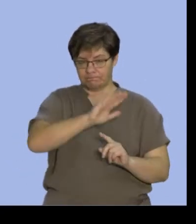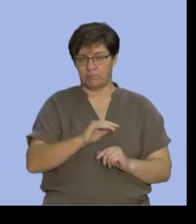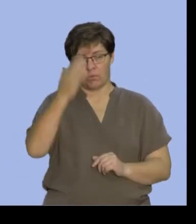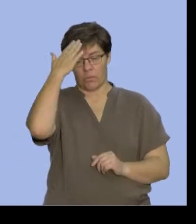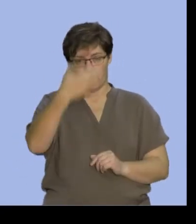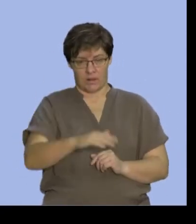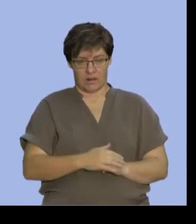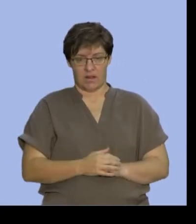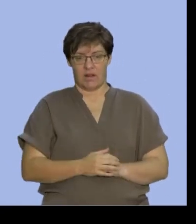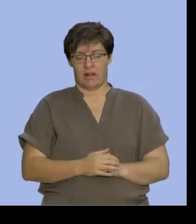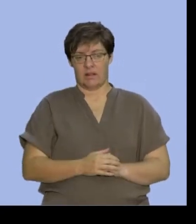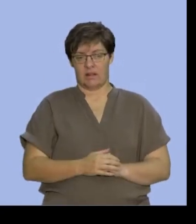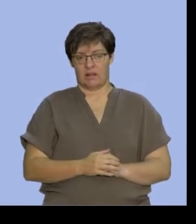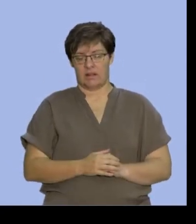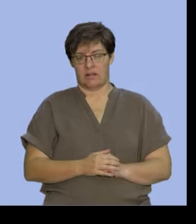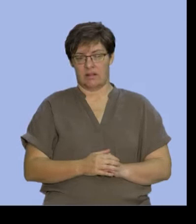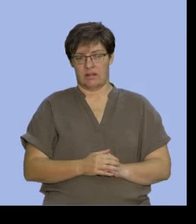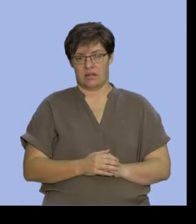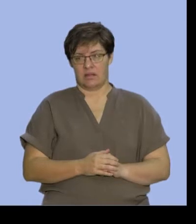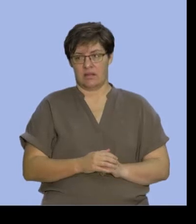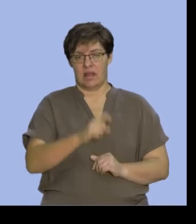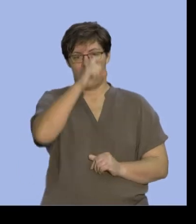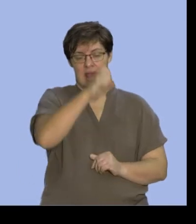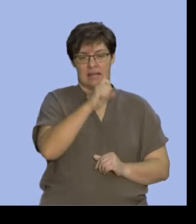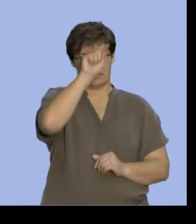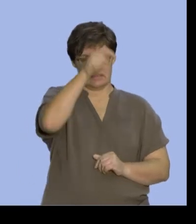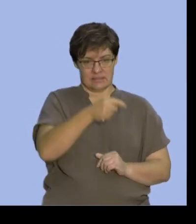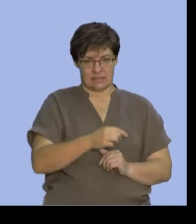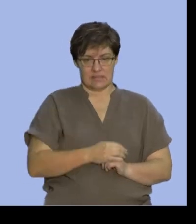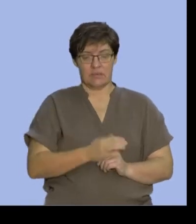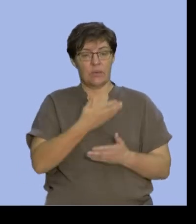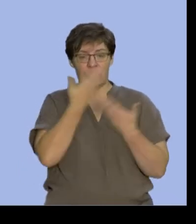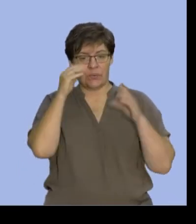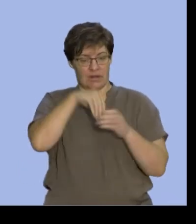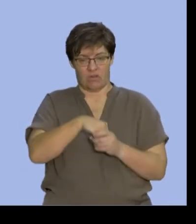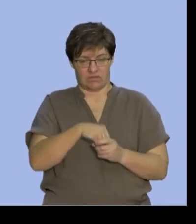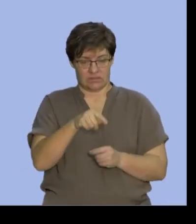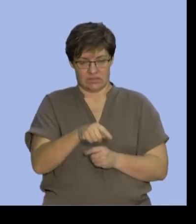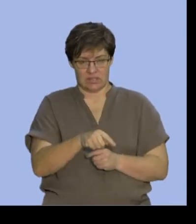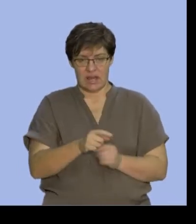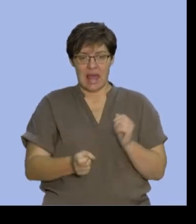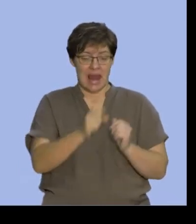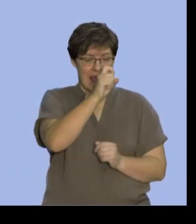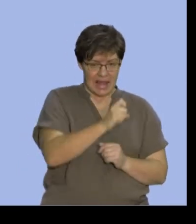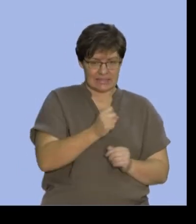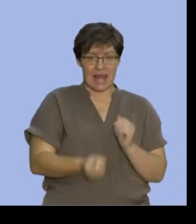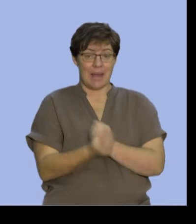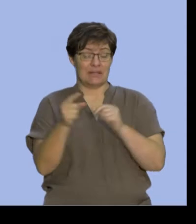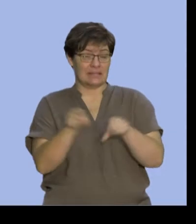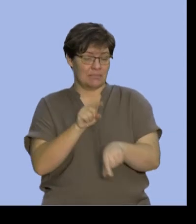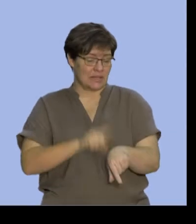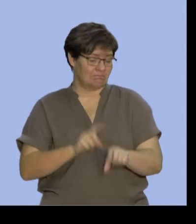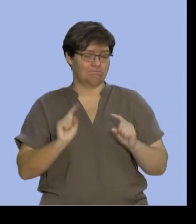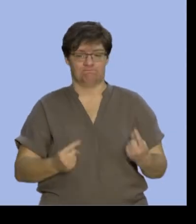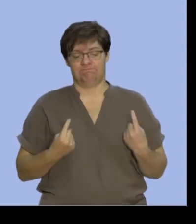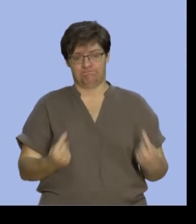X means that X prime or X dash means not in X. They cannot happen at the same time. And we notice